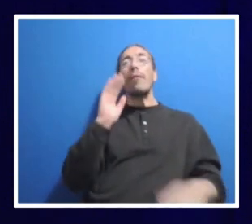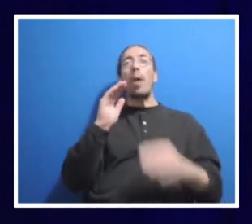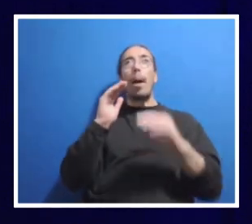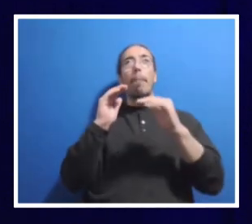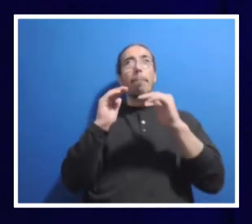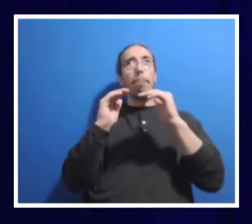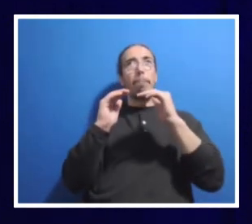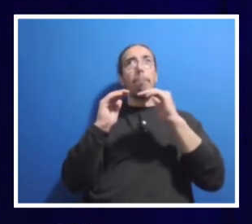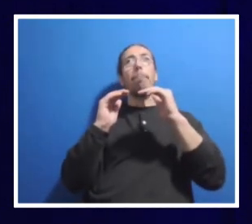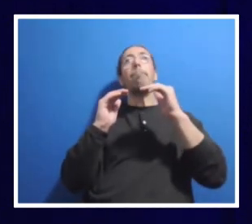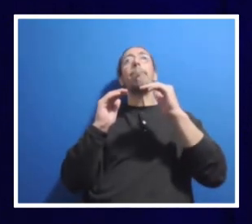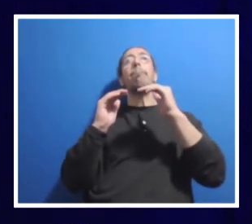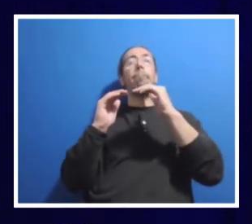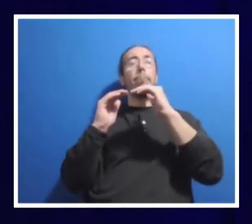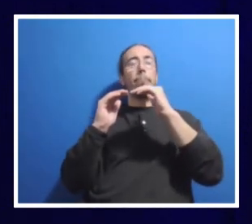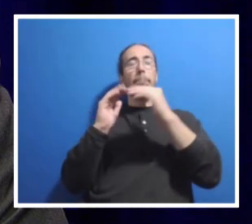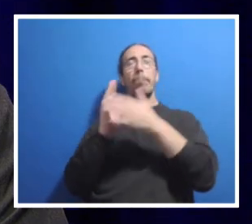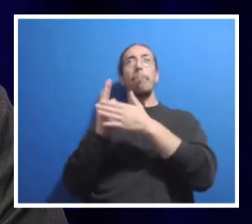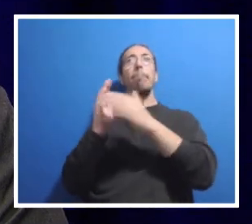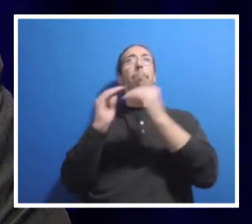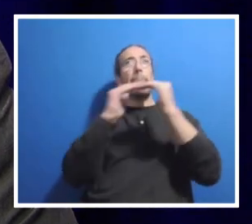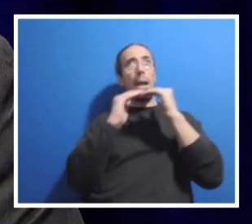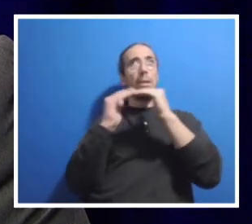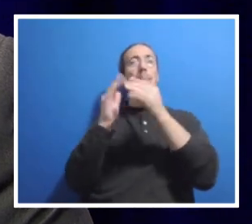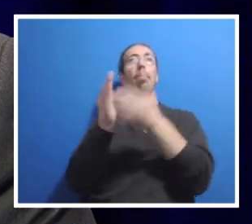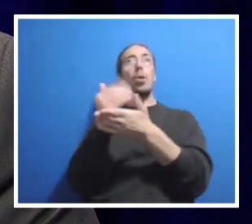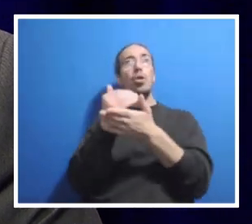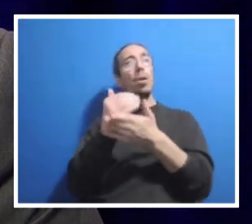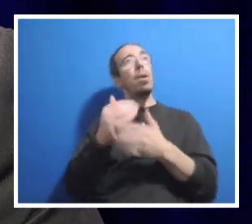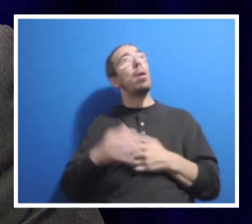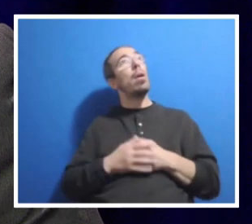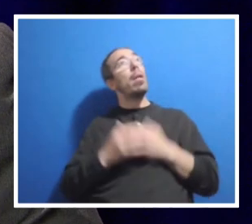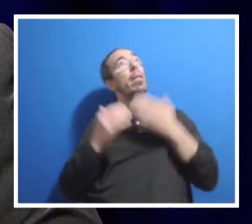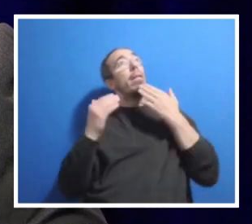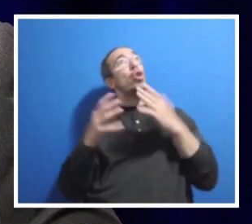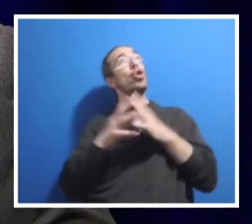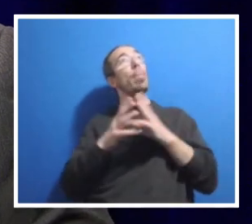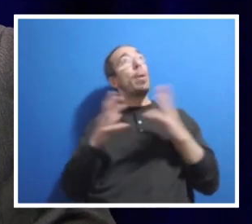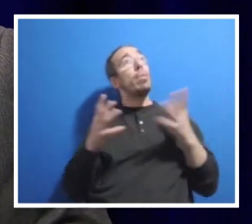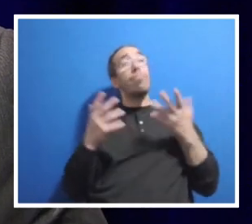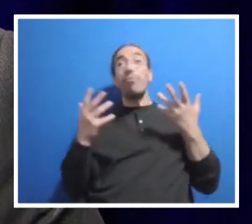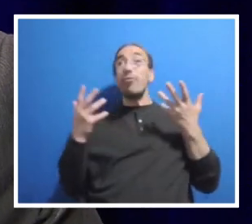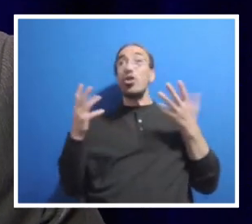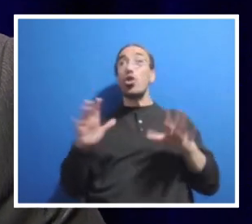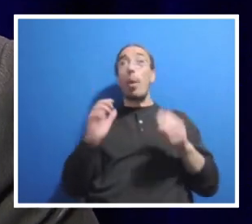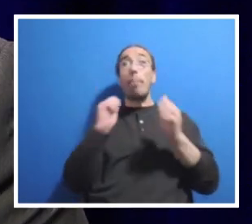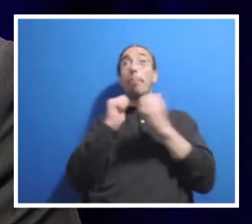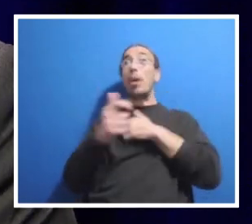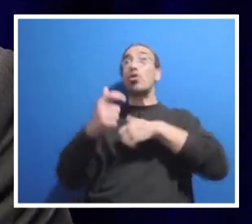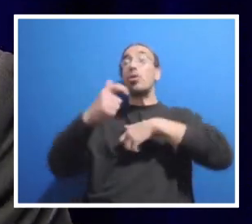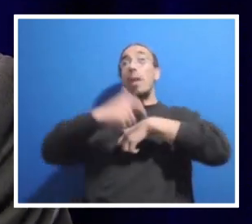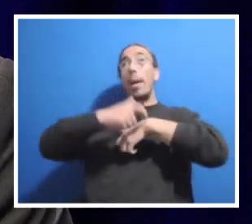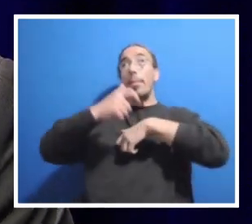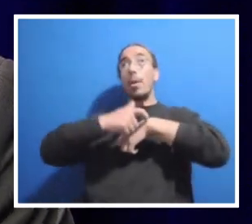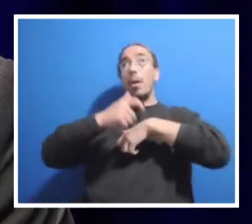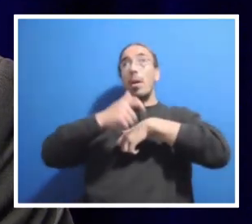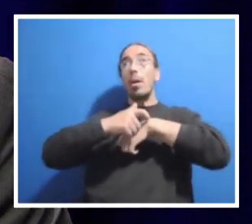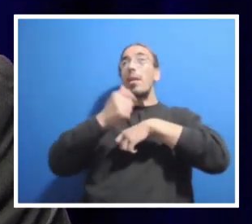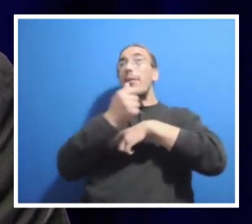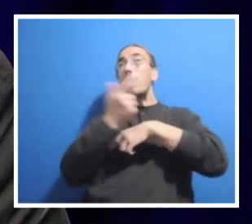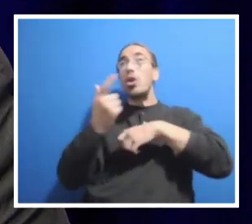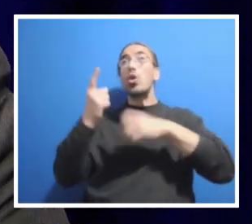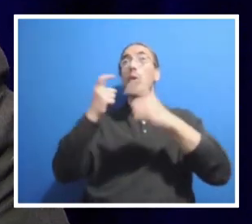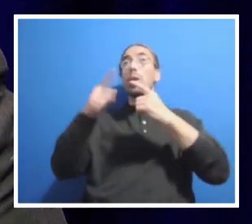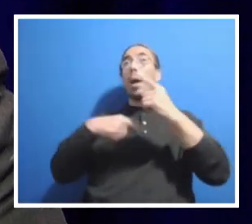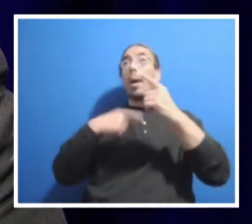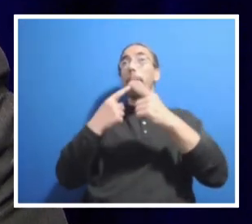guiding principle for me. Thank you very much. We have already gone over our allotted time. And there were a few questions that we didn't get to.